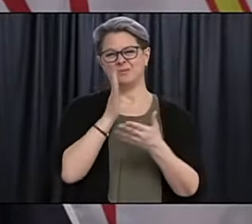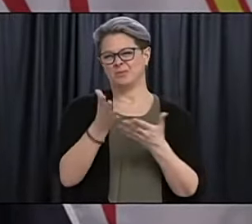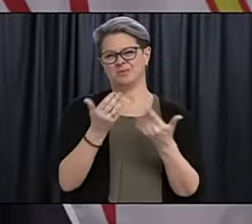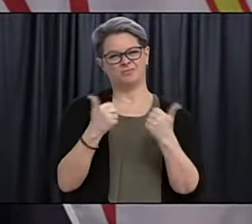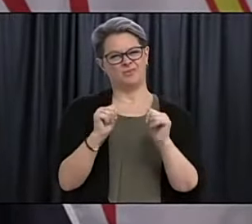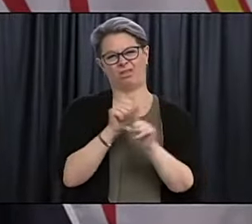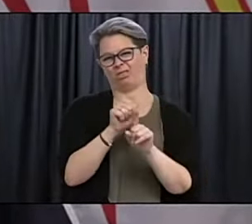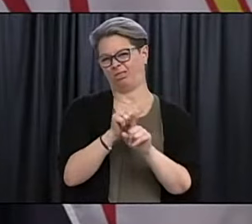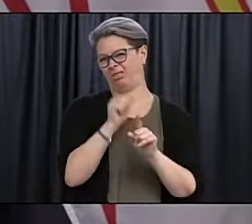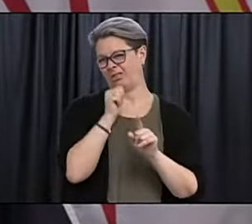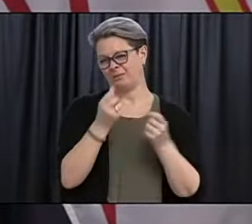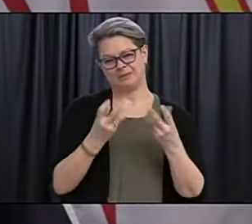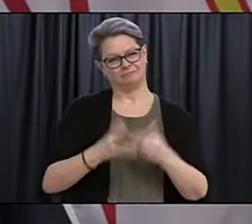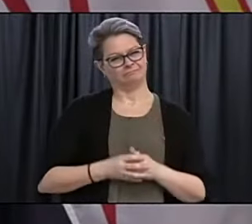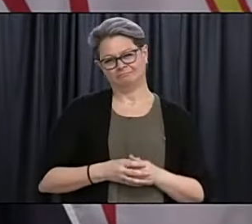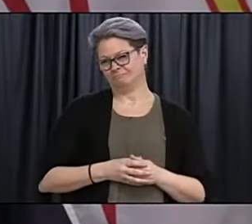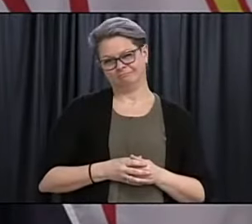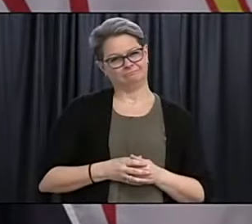situation.